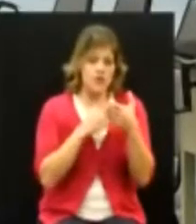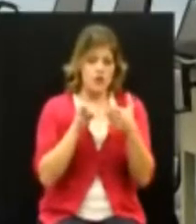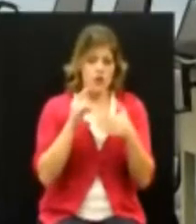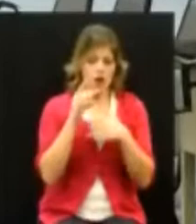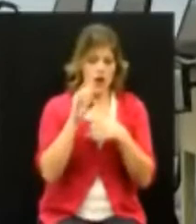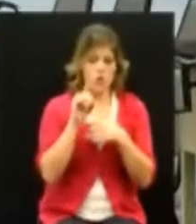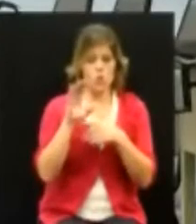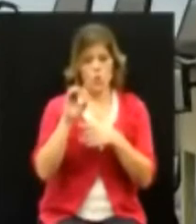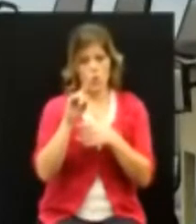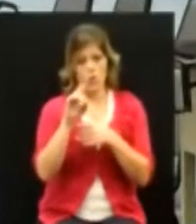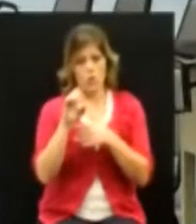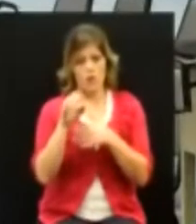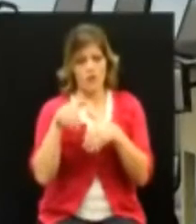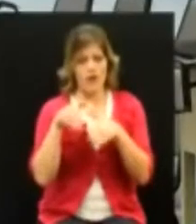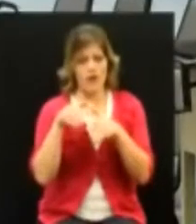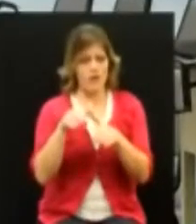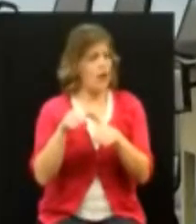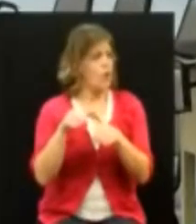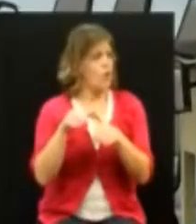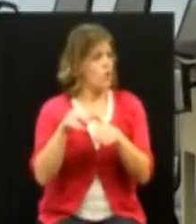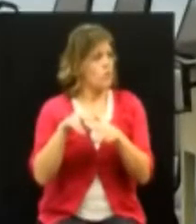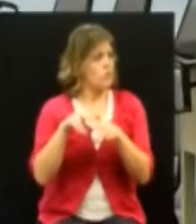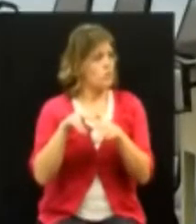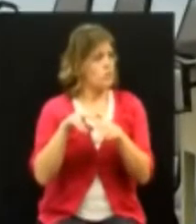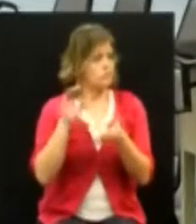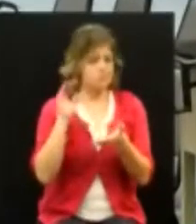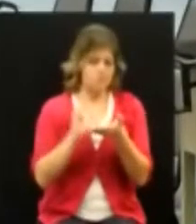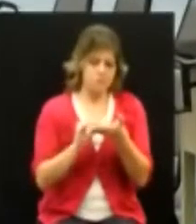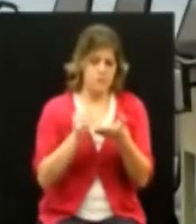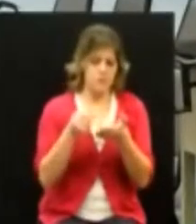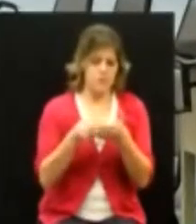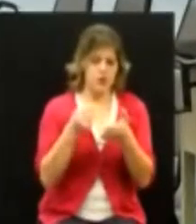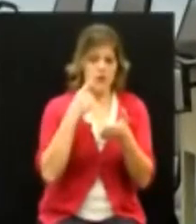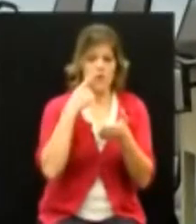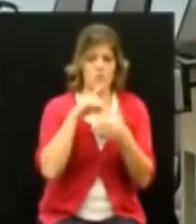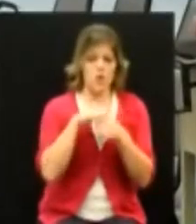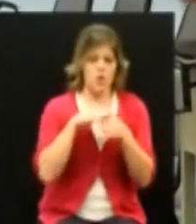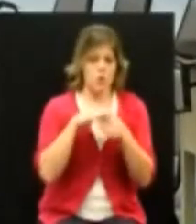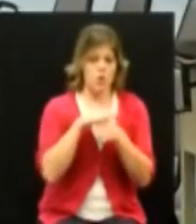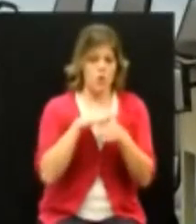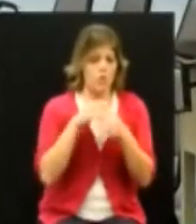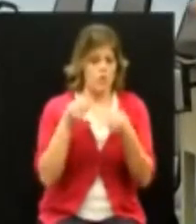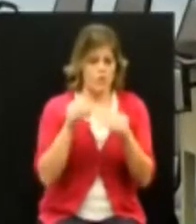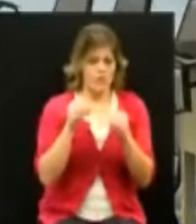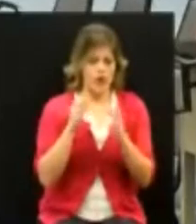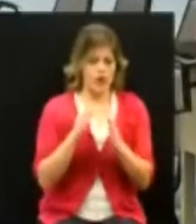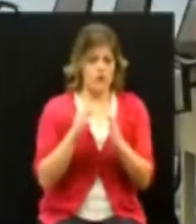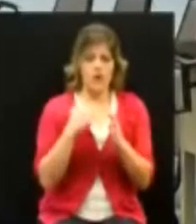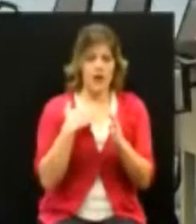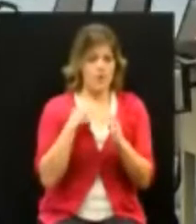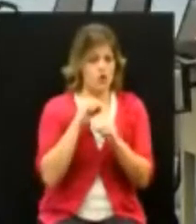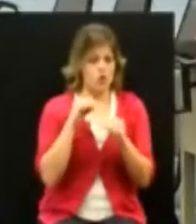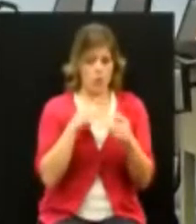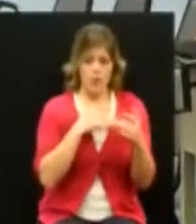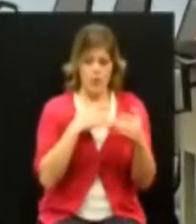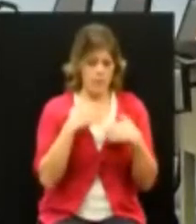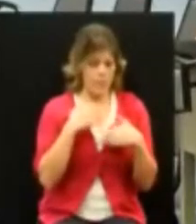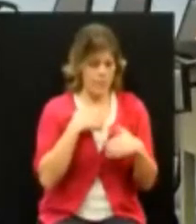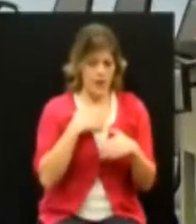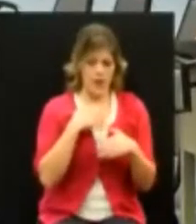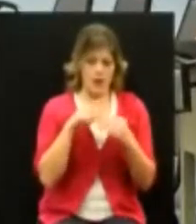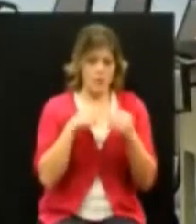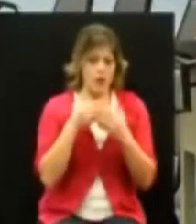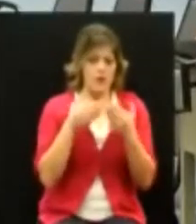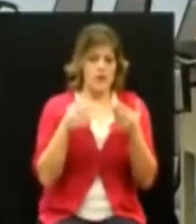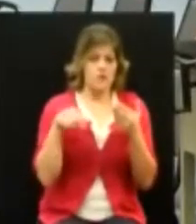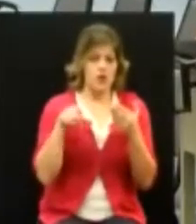idaho code that allow discounts for local providers i have no specific complaint about anything you guys have bought i just